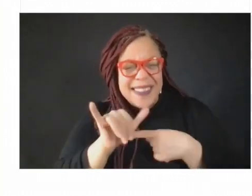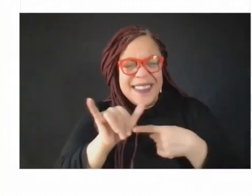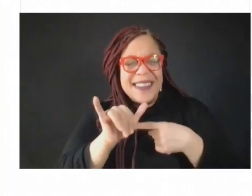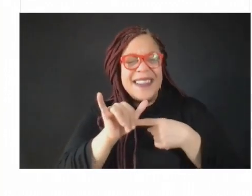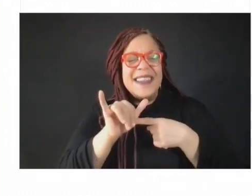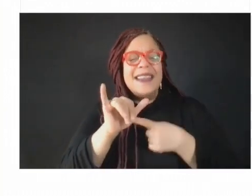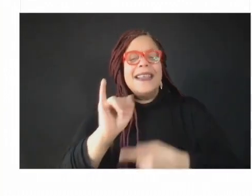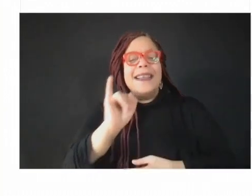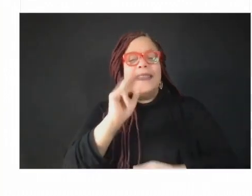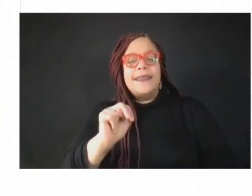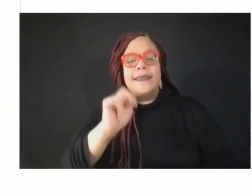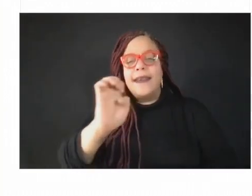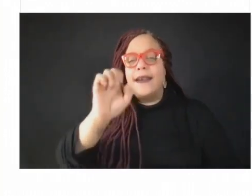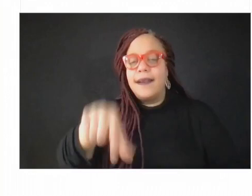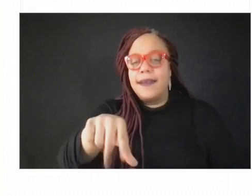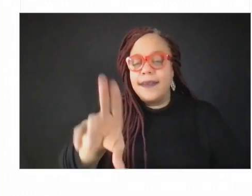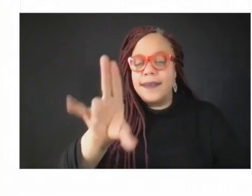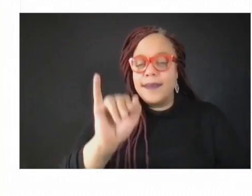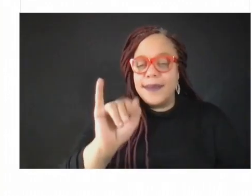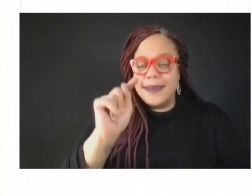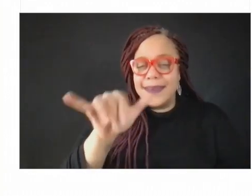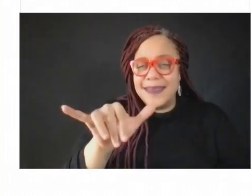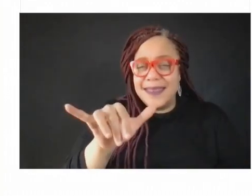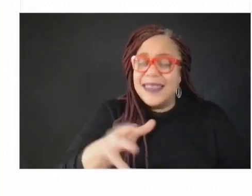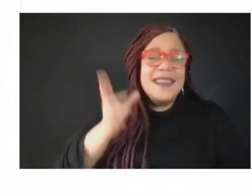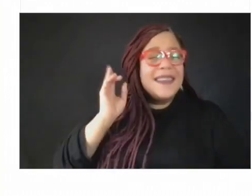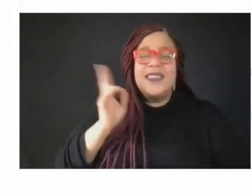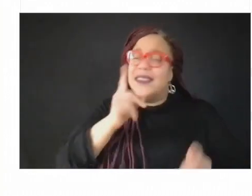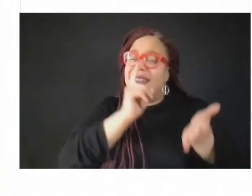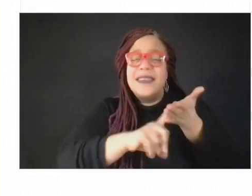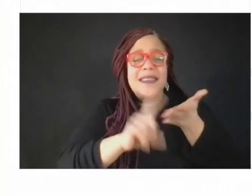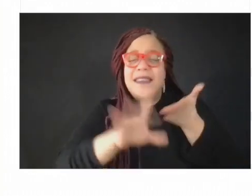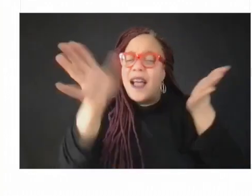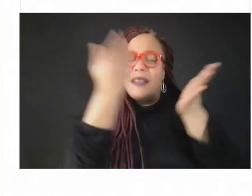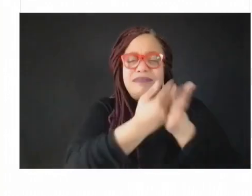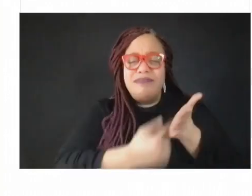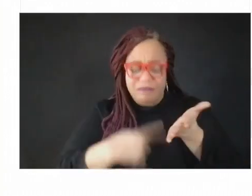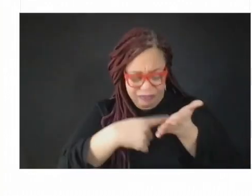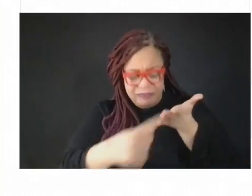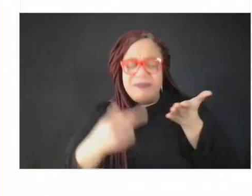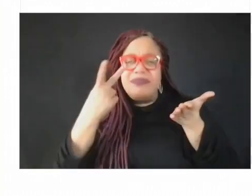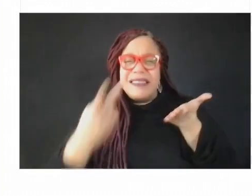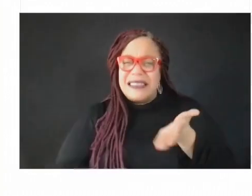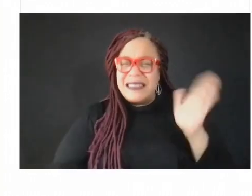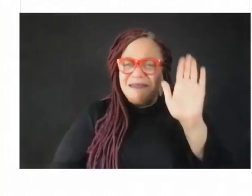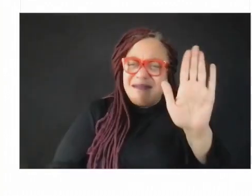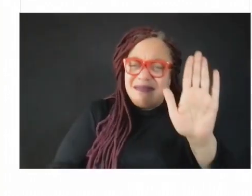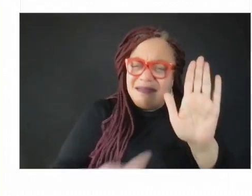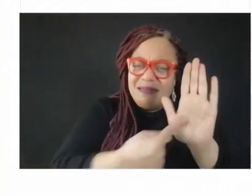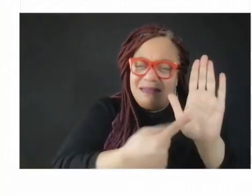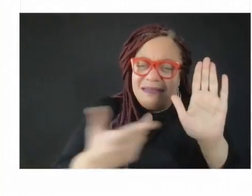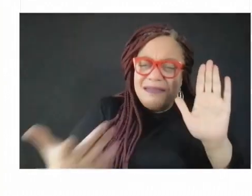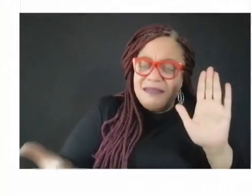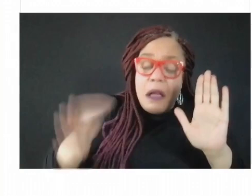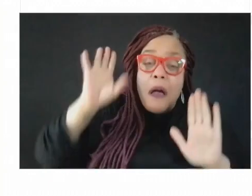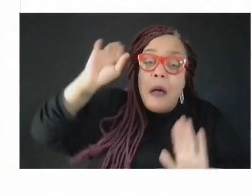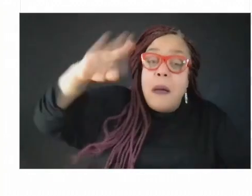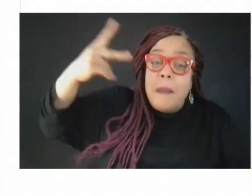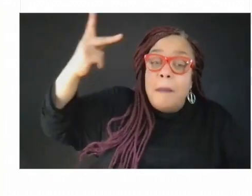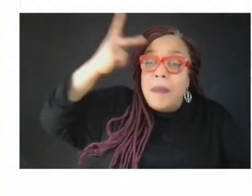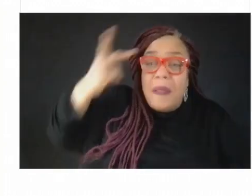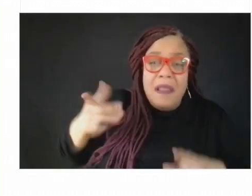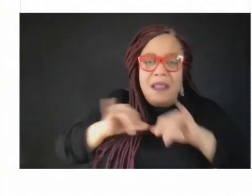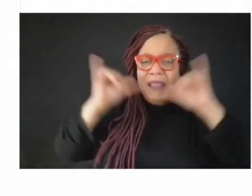unpeeled. And then, and conversation about political and social systems, and that's my worry is I'm